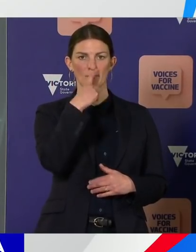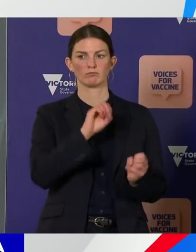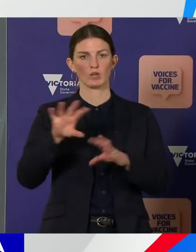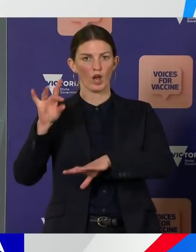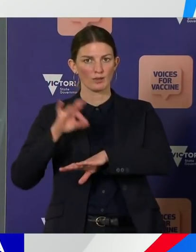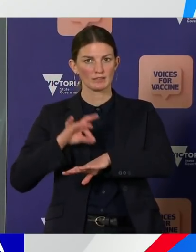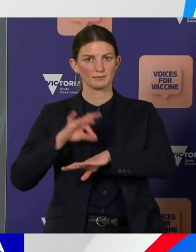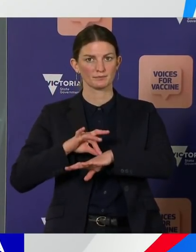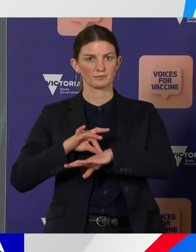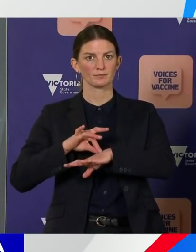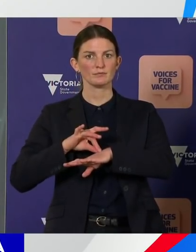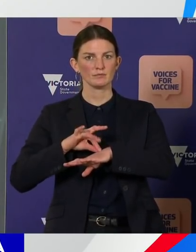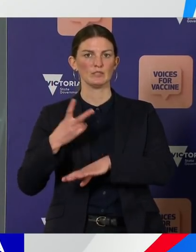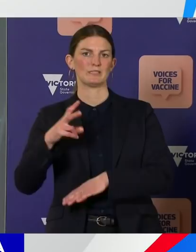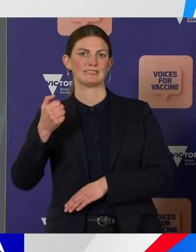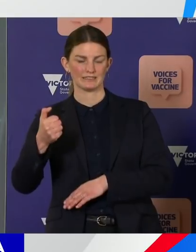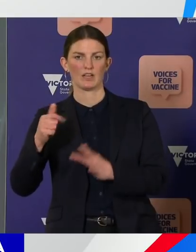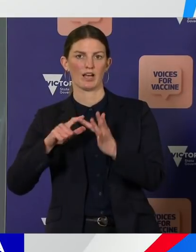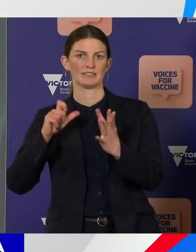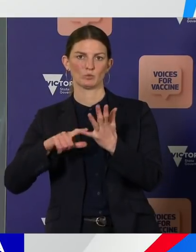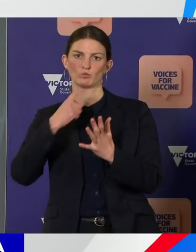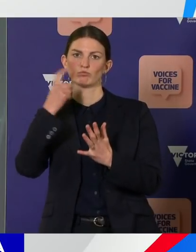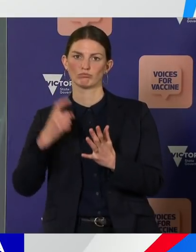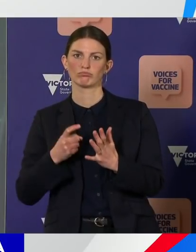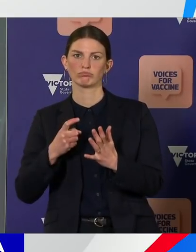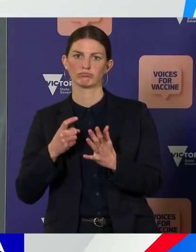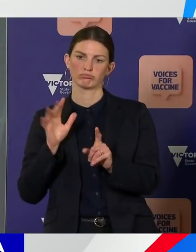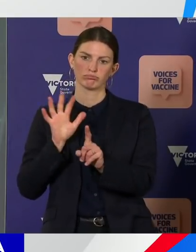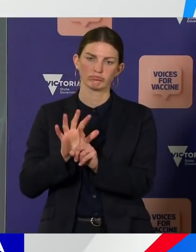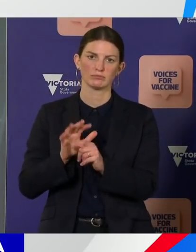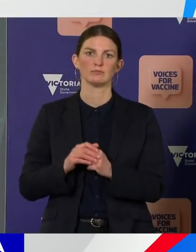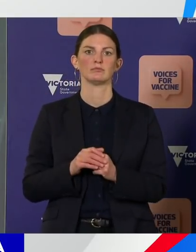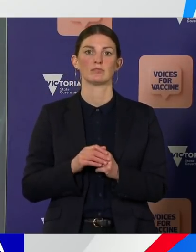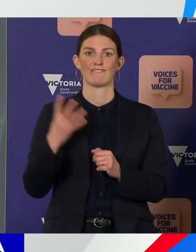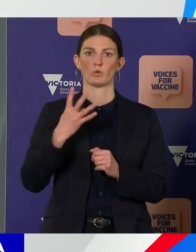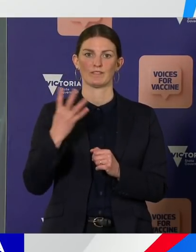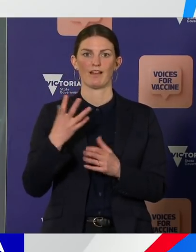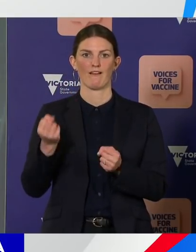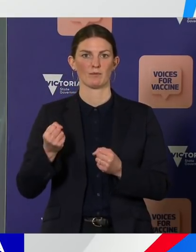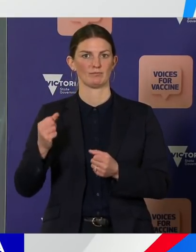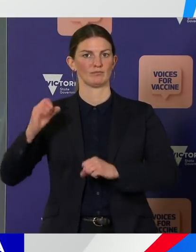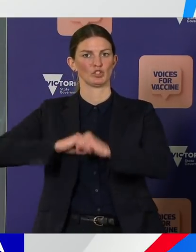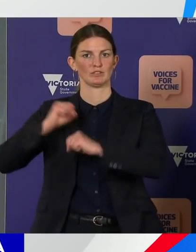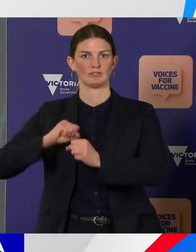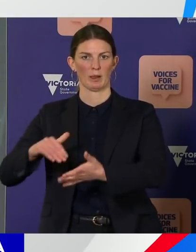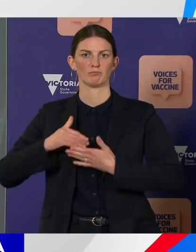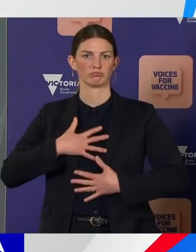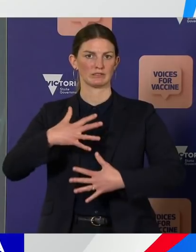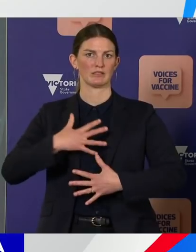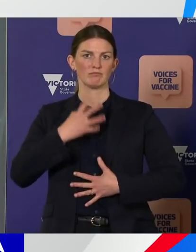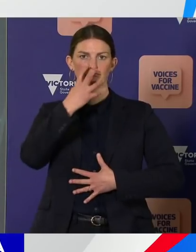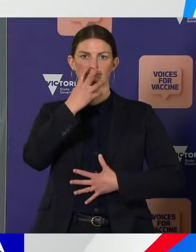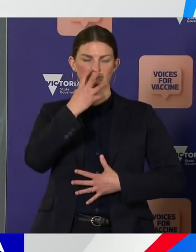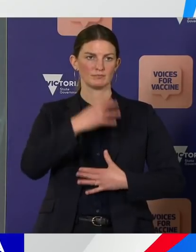are in ICU and 14 are on a ventilator. In regards to vaccines,